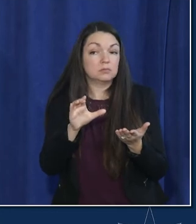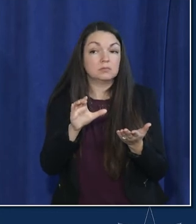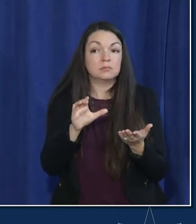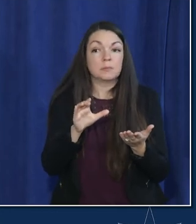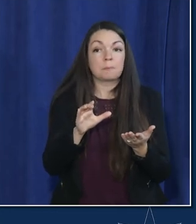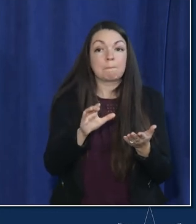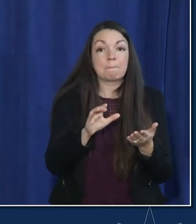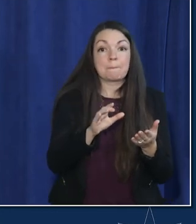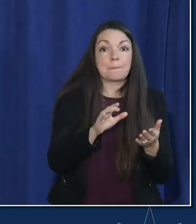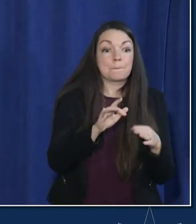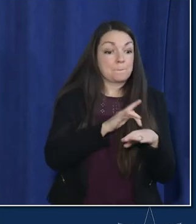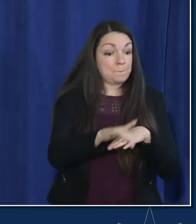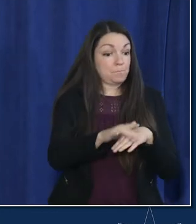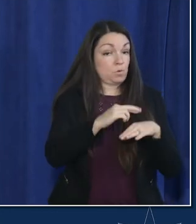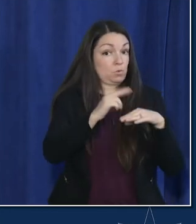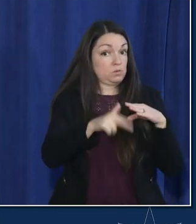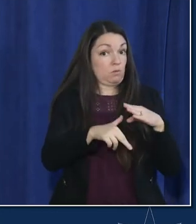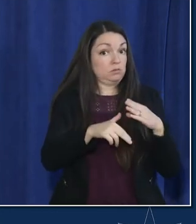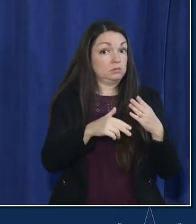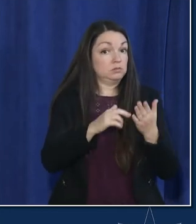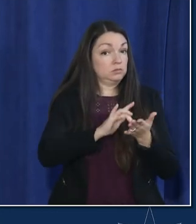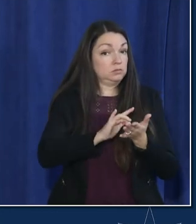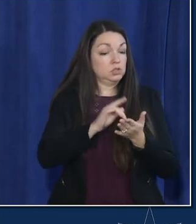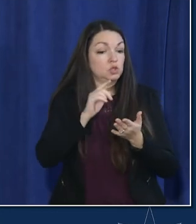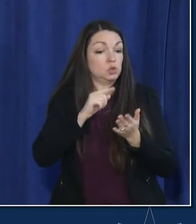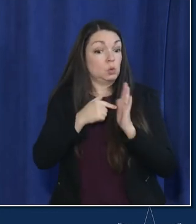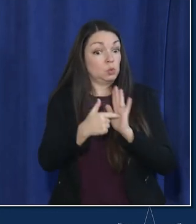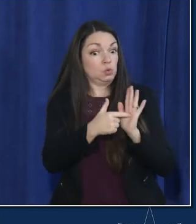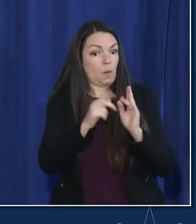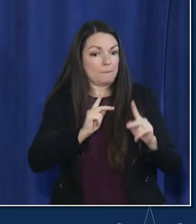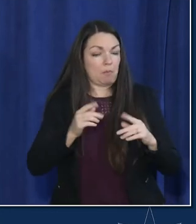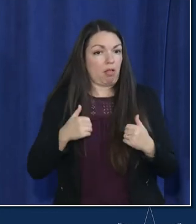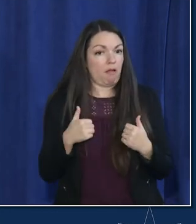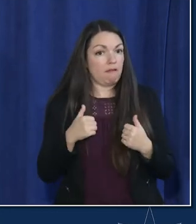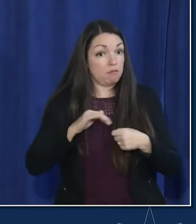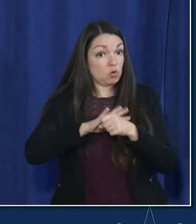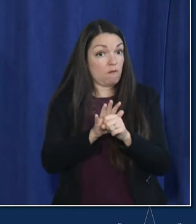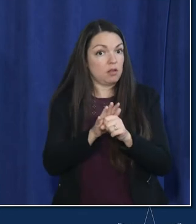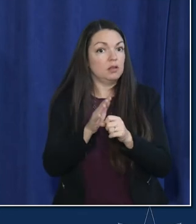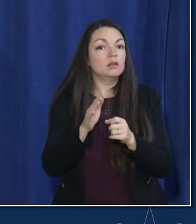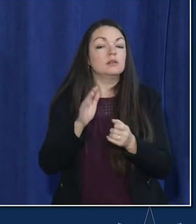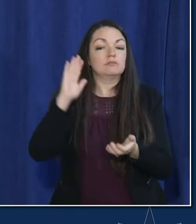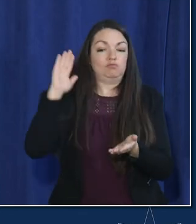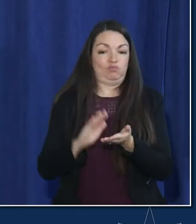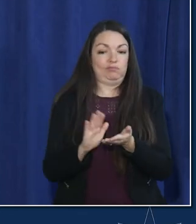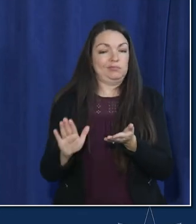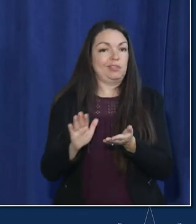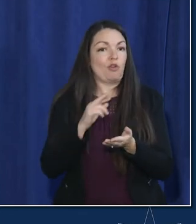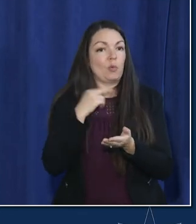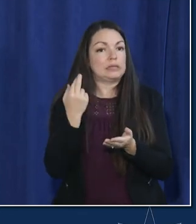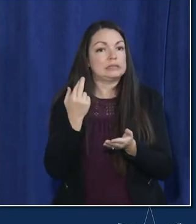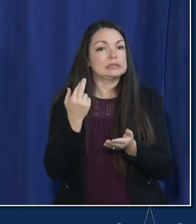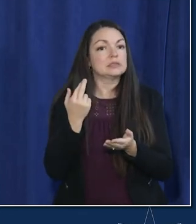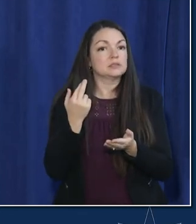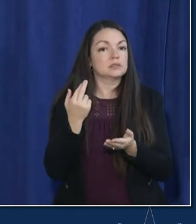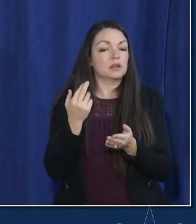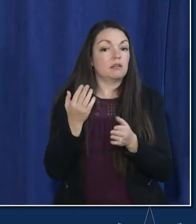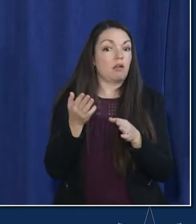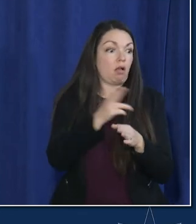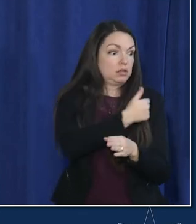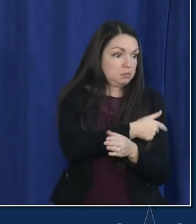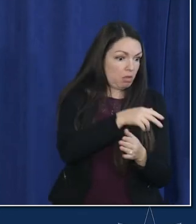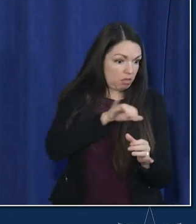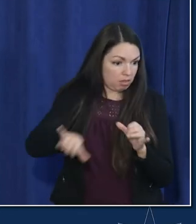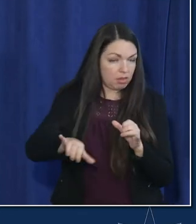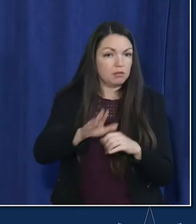preliminary results of one of them showed that if people had covid it cut their risk of hospitalization or death by 90 percent uh and i